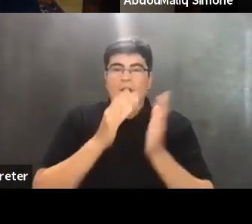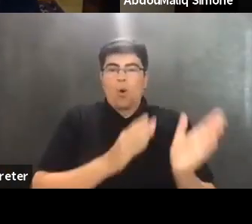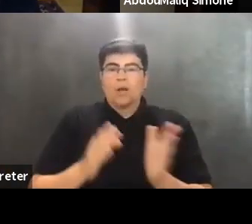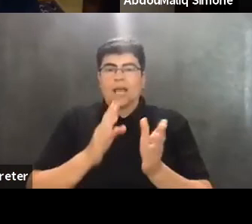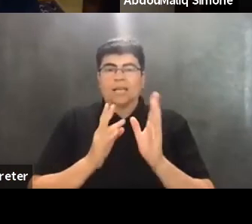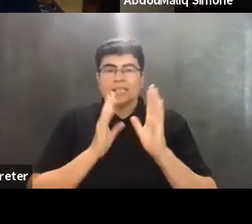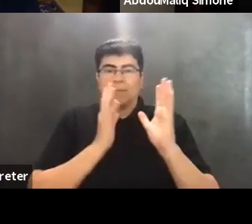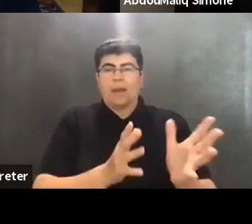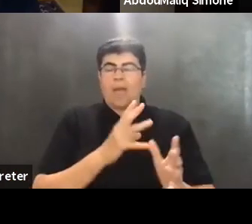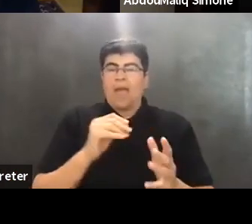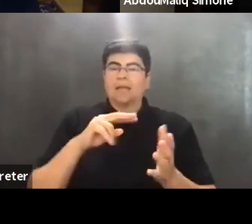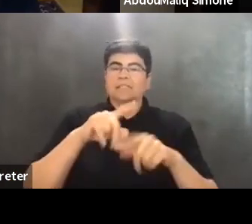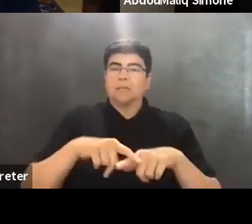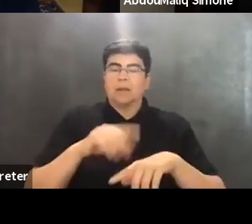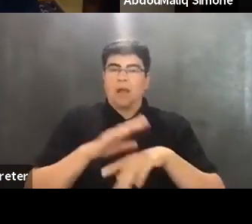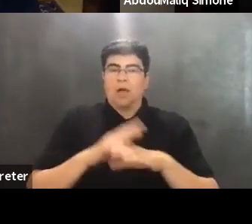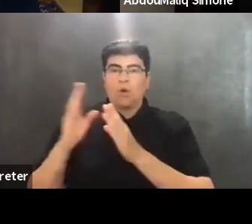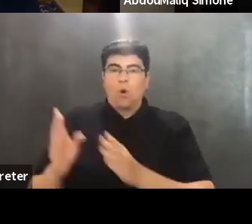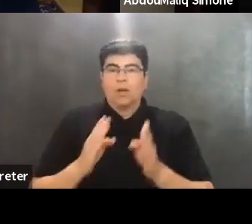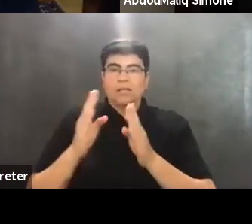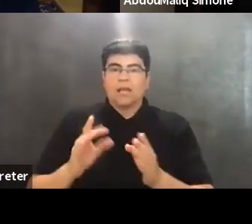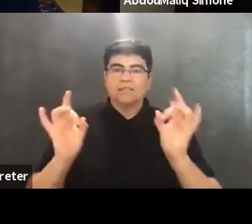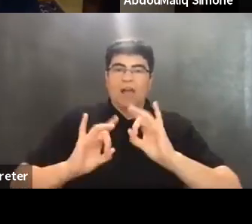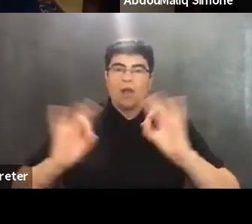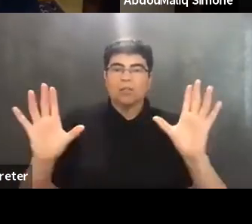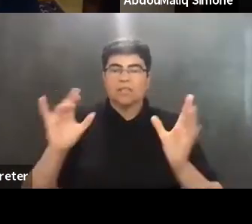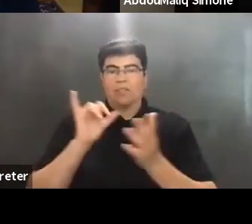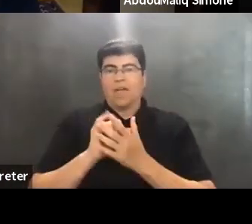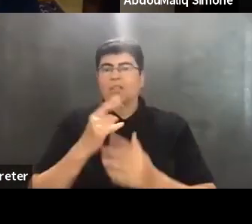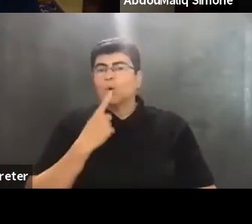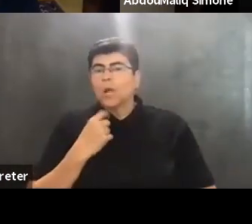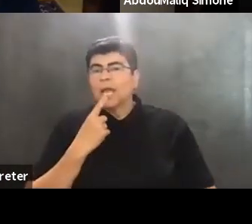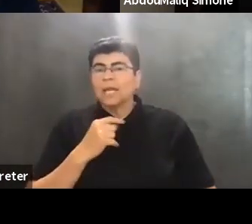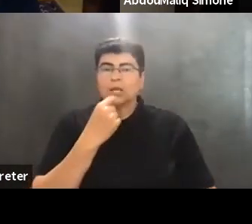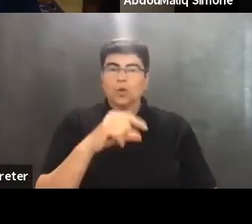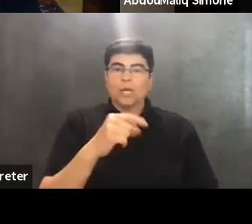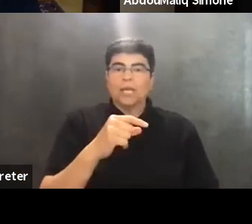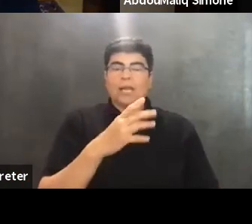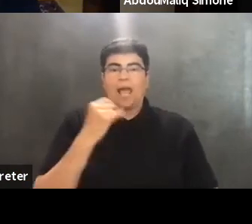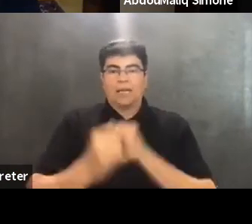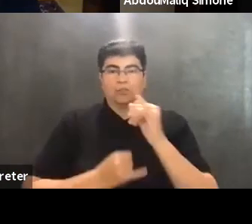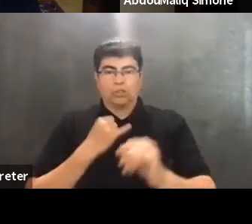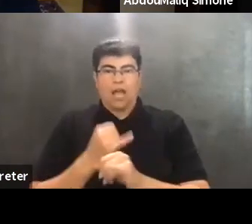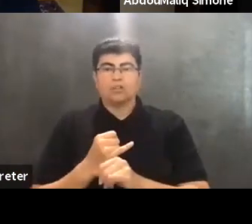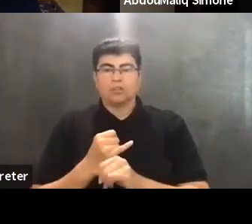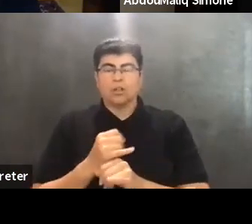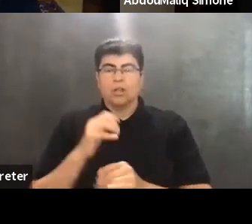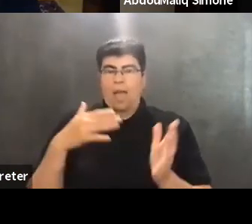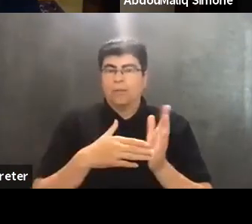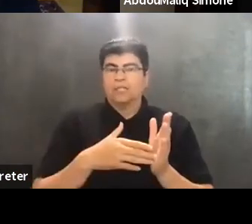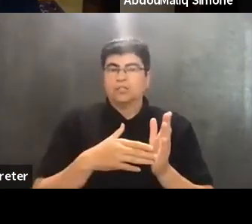depending, therefore, on the organized violence that the red, green, and international abolition